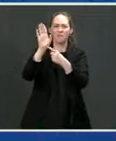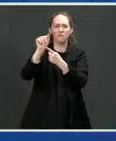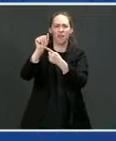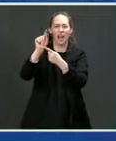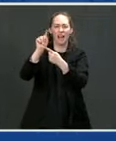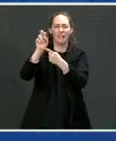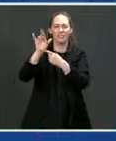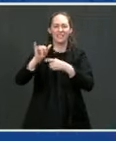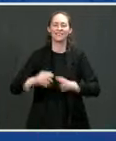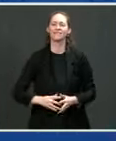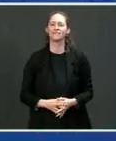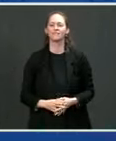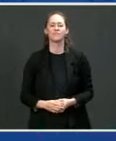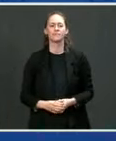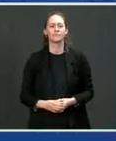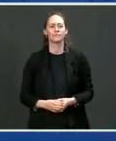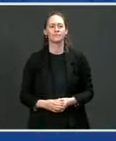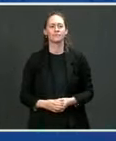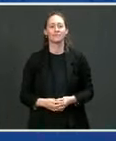Hey, Morgan, how are you?